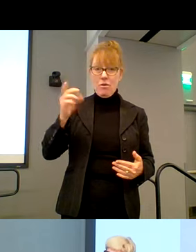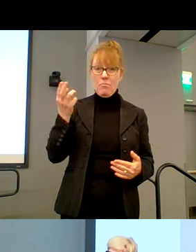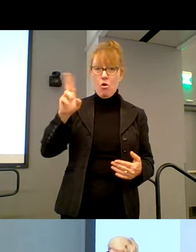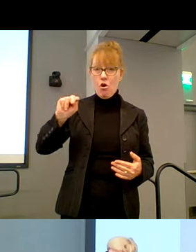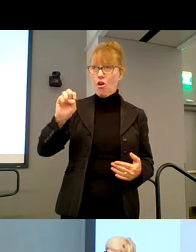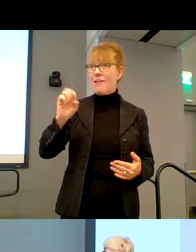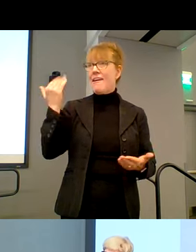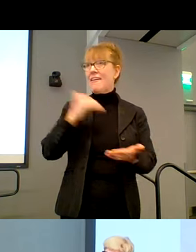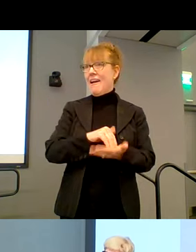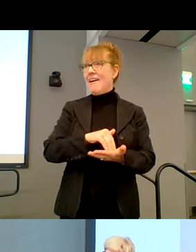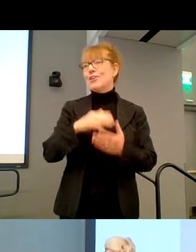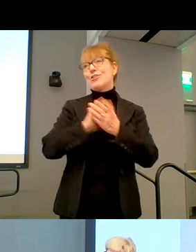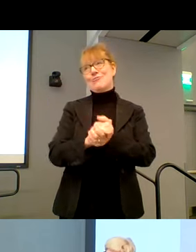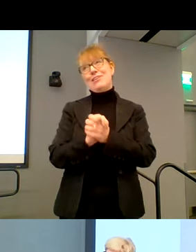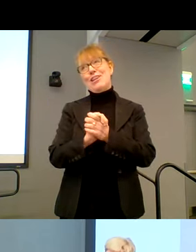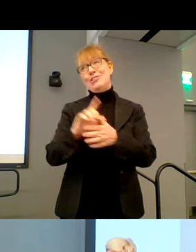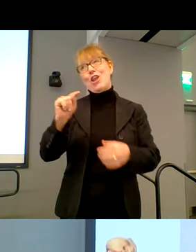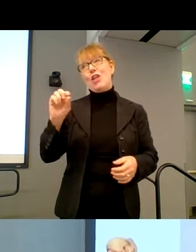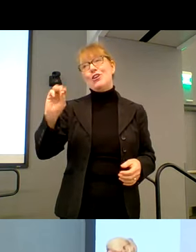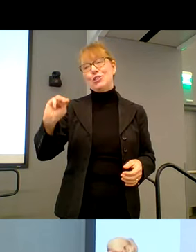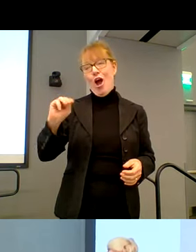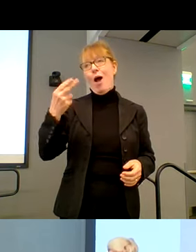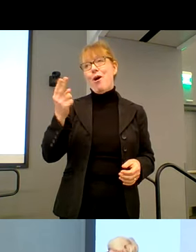Congratulations on the Tom Hopkins Award.